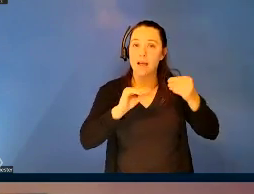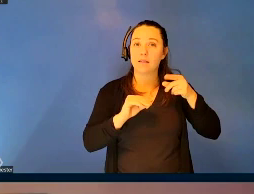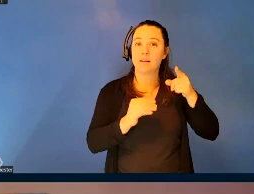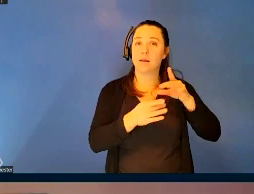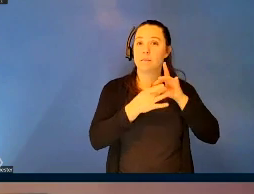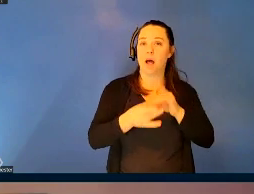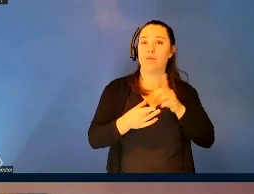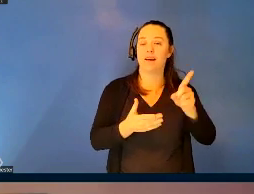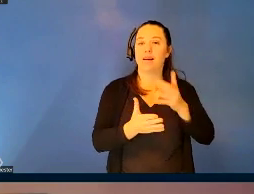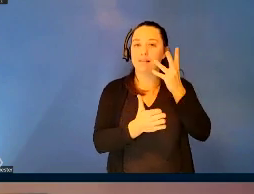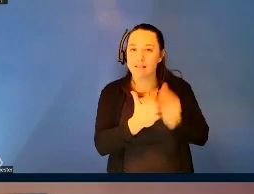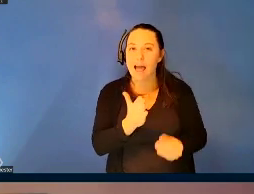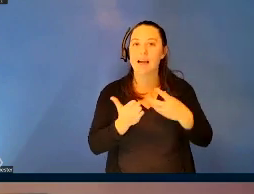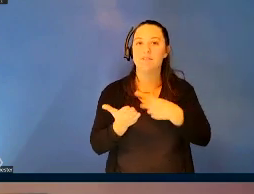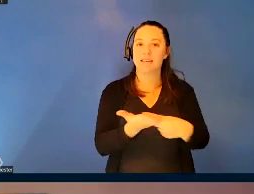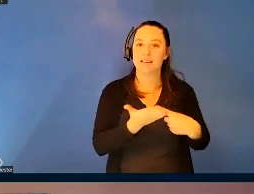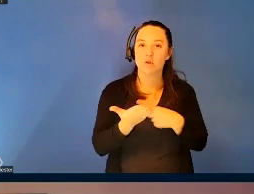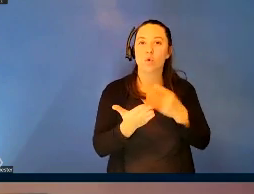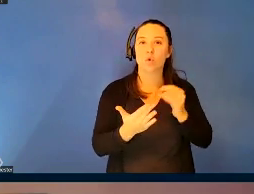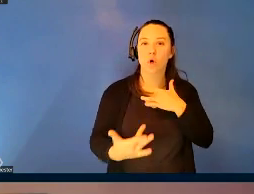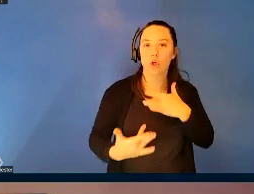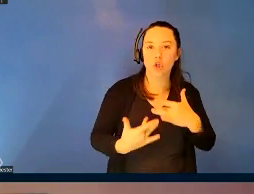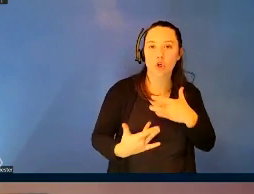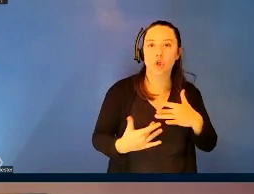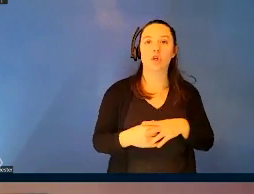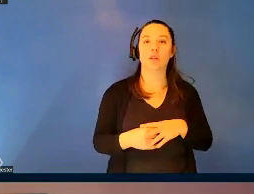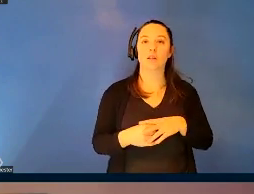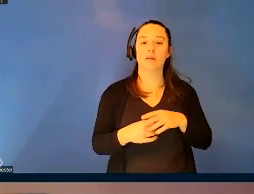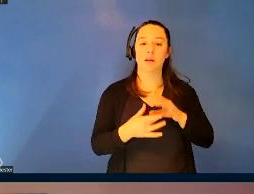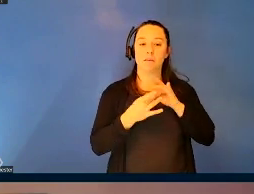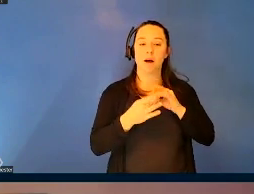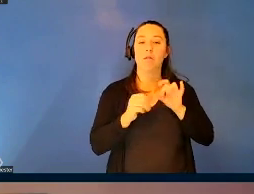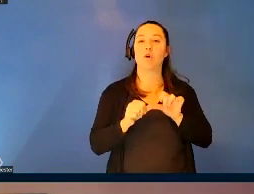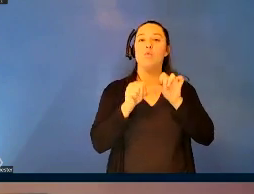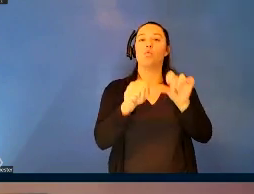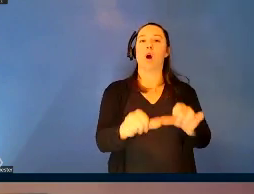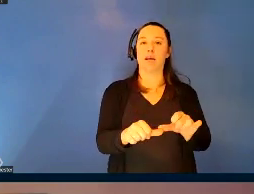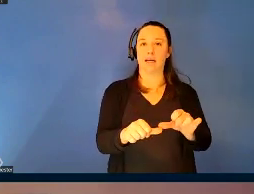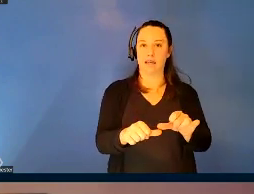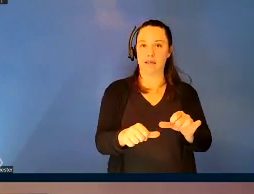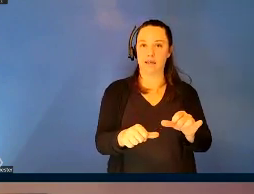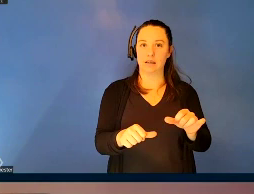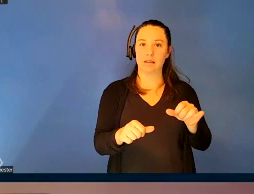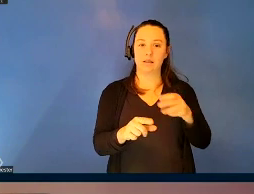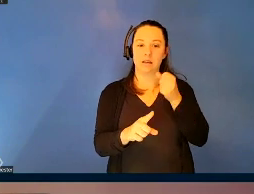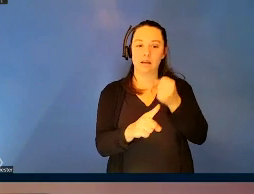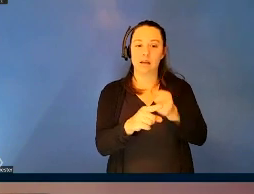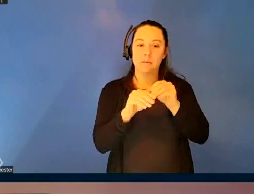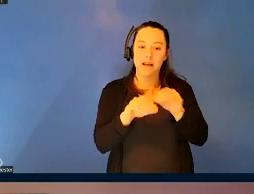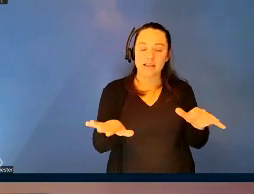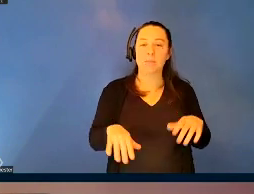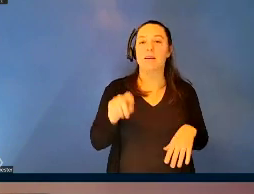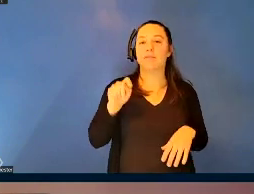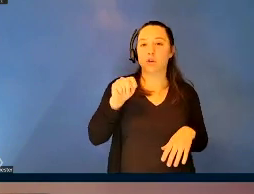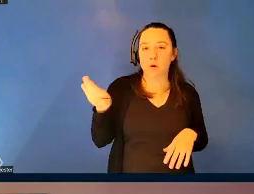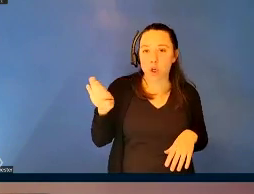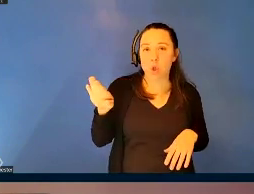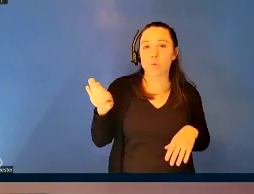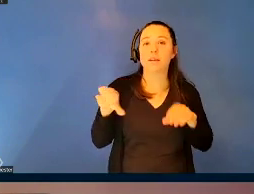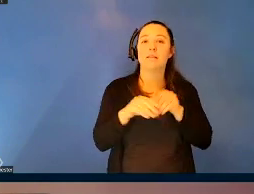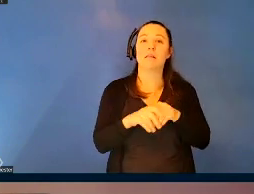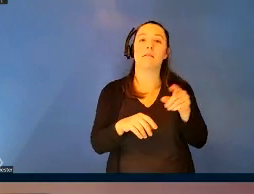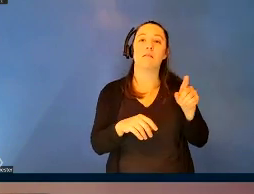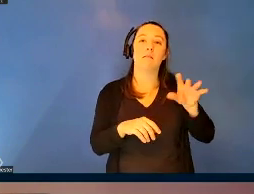discourse or concern in the West about the chronic pandemic of tuberculosis in Africa, Asia, and South America?